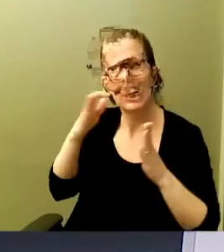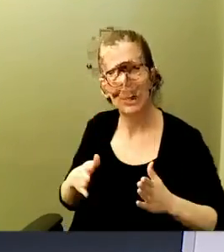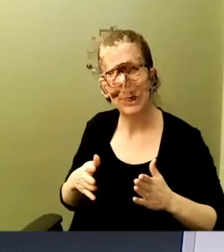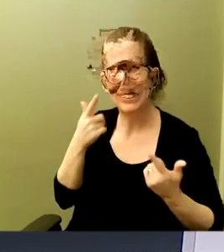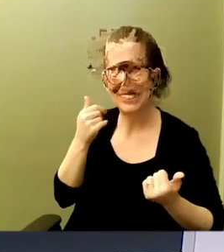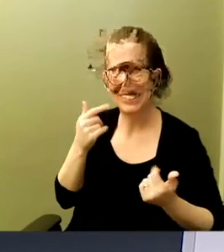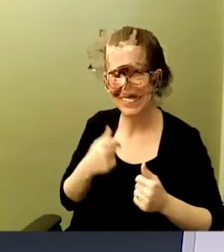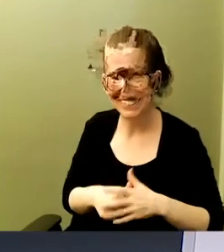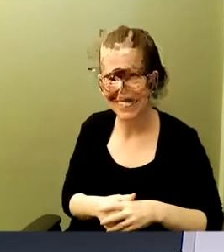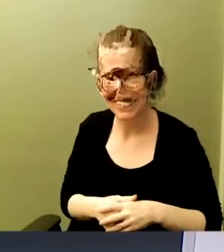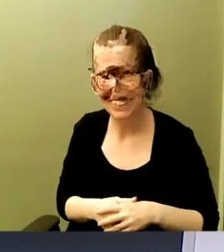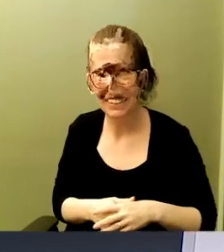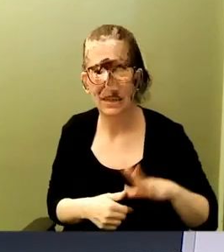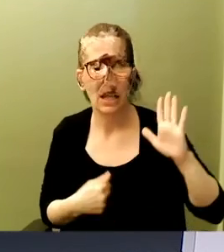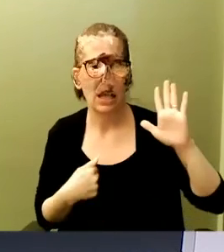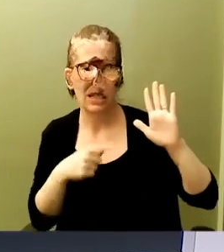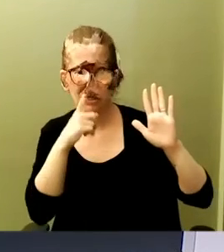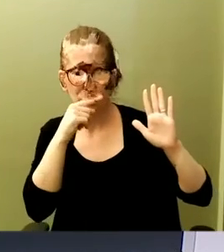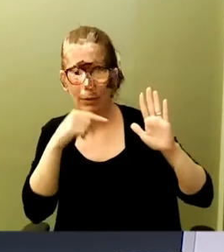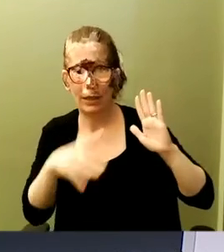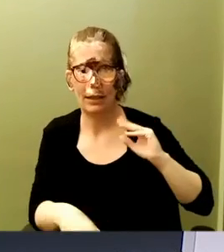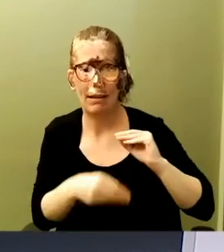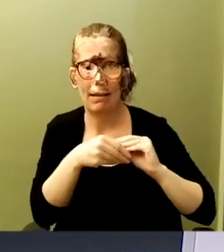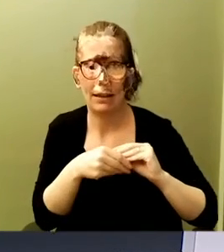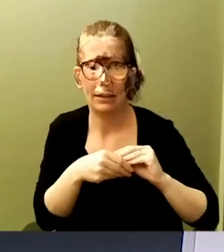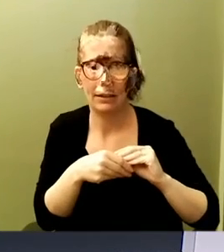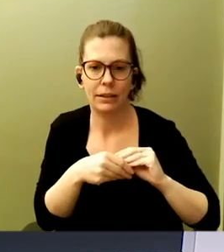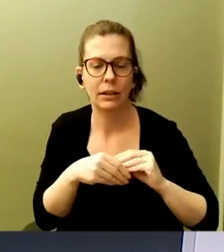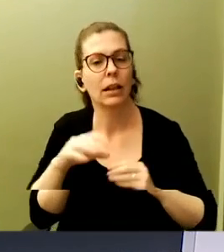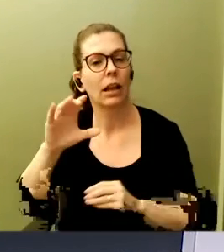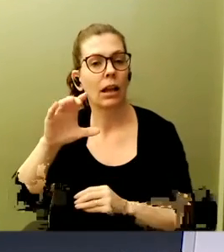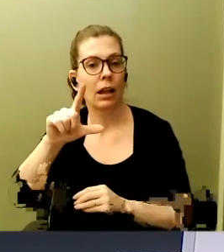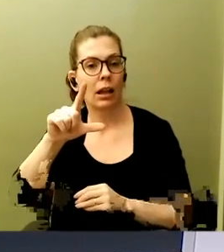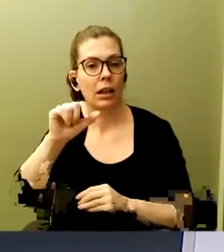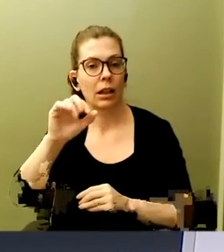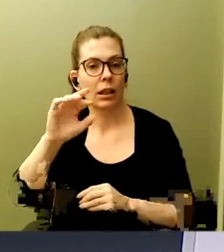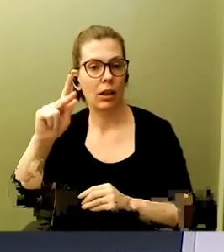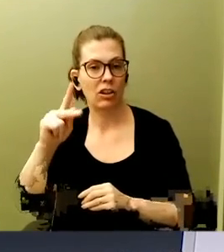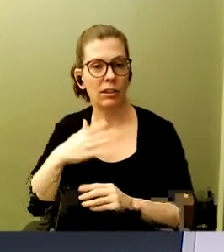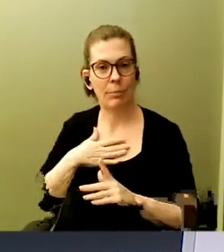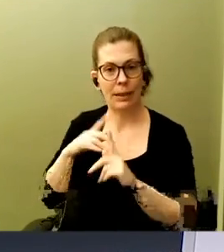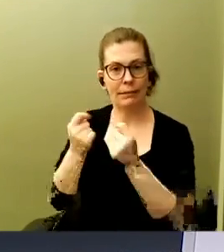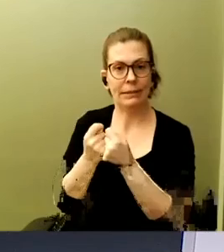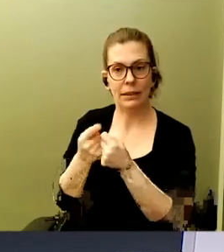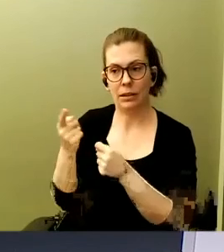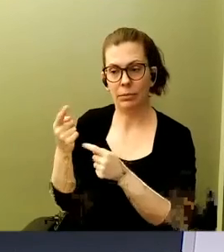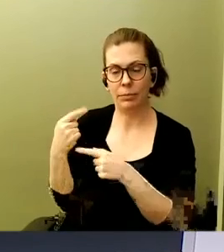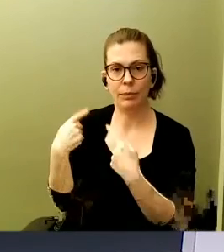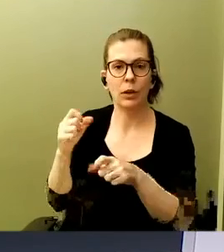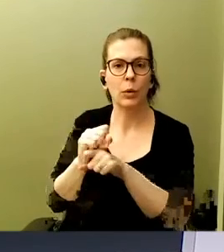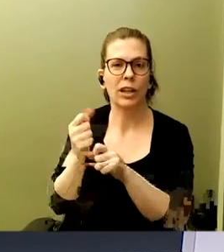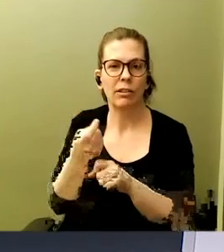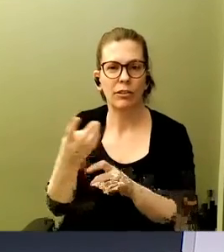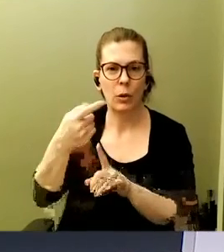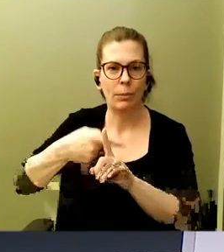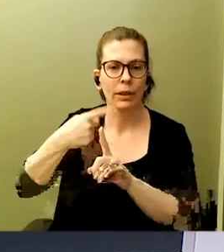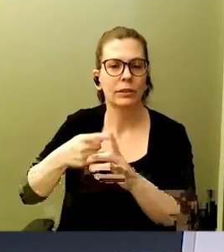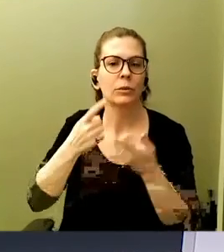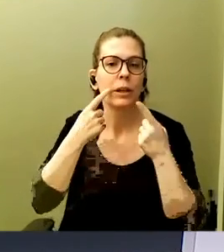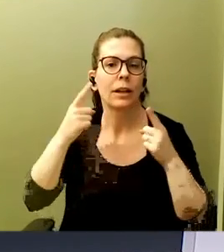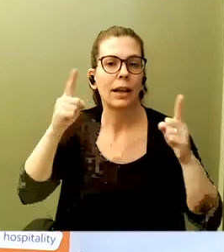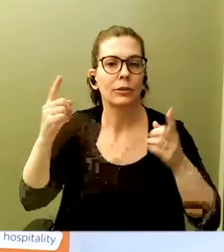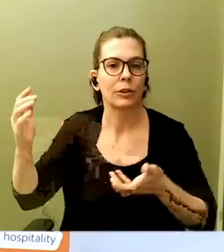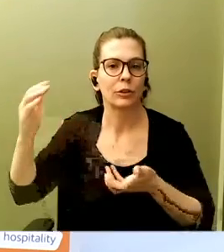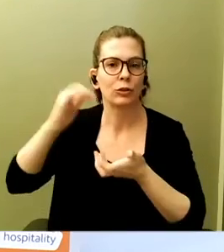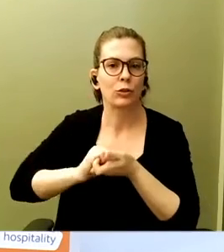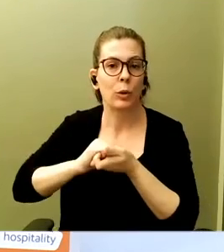I'd like to just add that Clark and my team have been working for the last couple of months on announcing a joint solution together, which